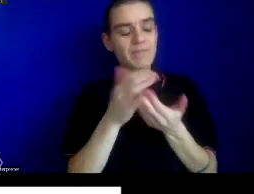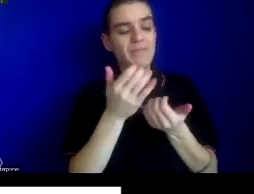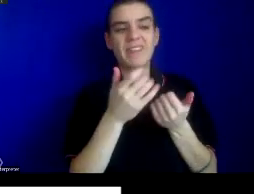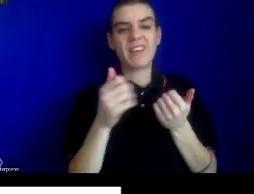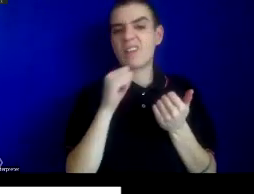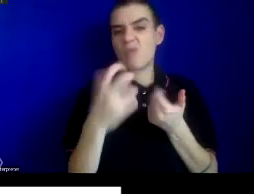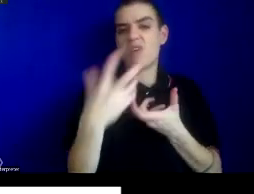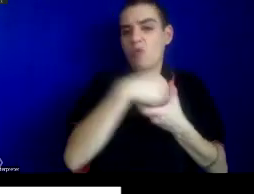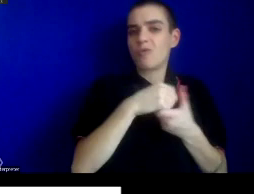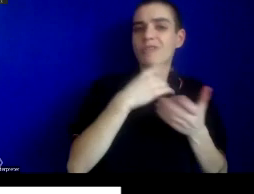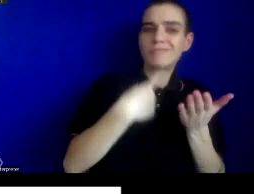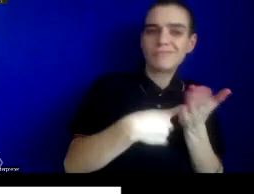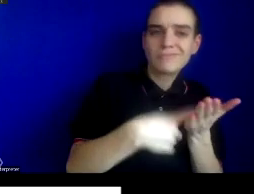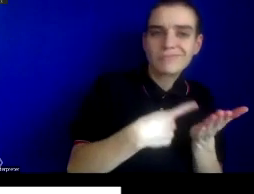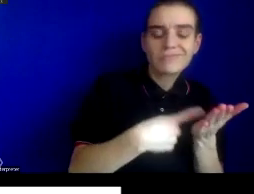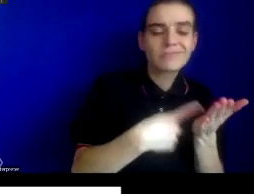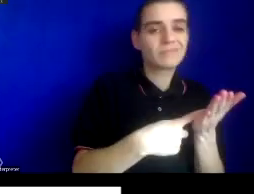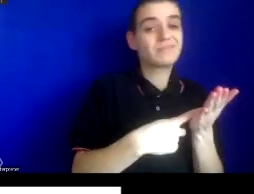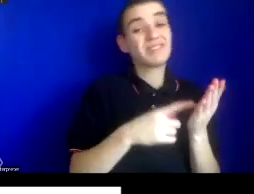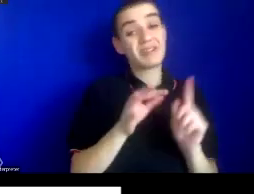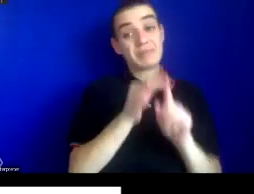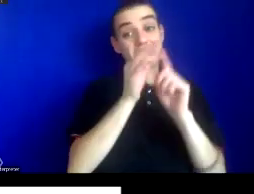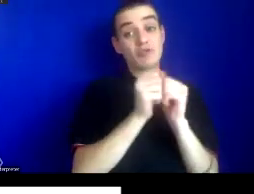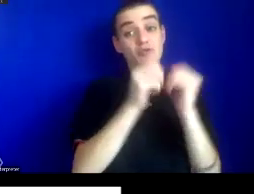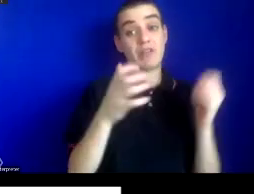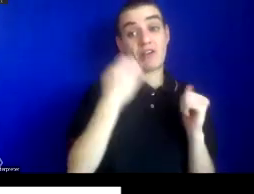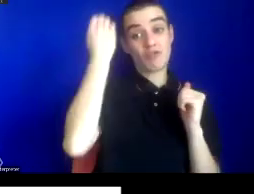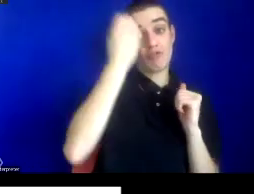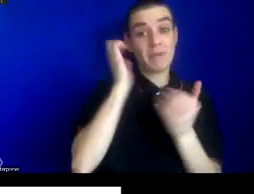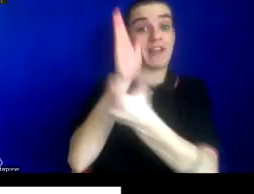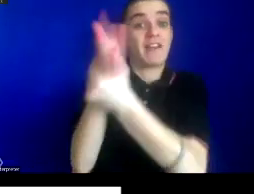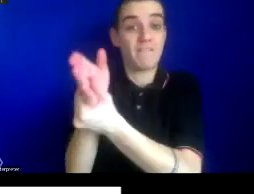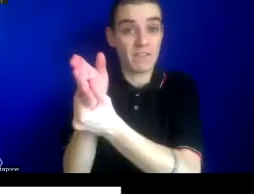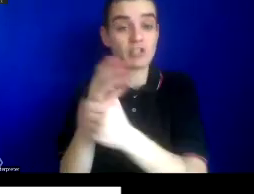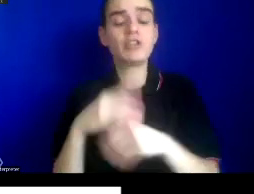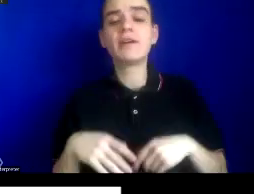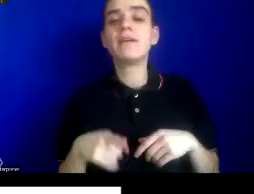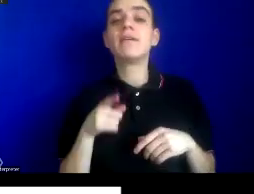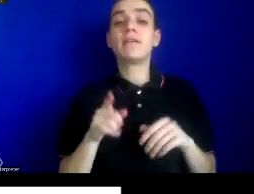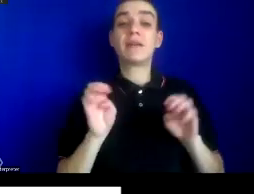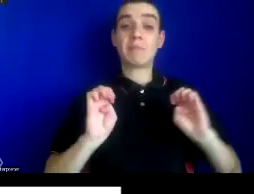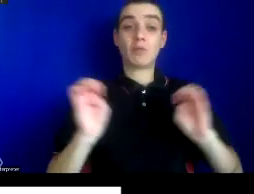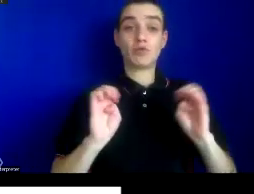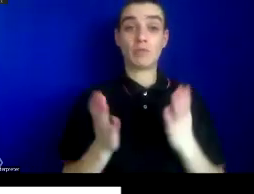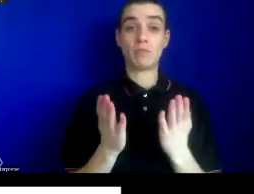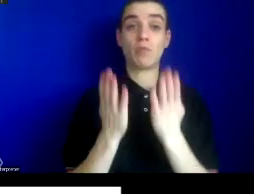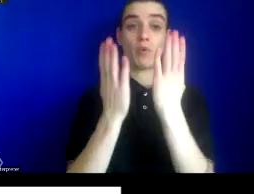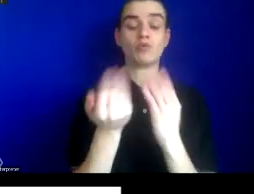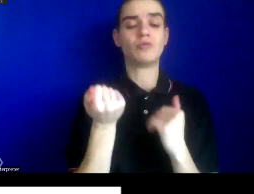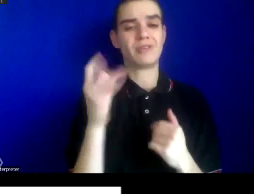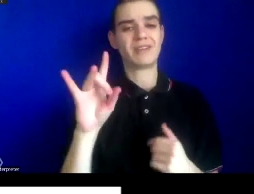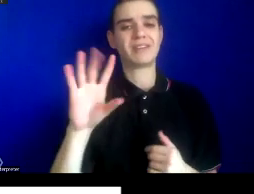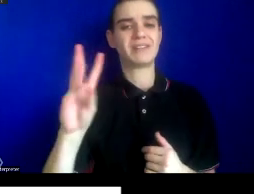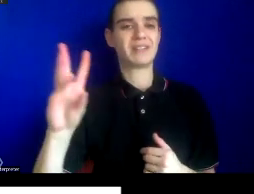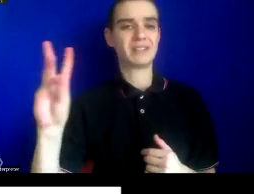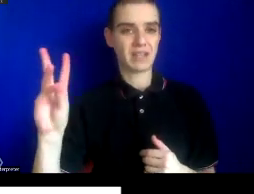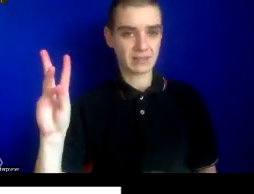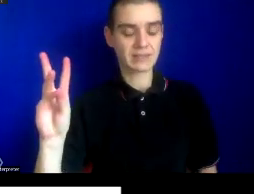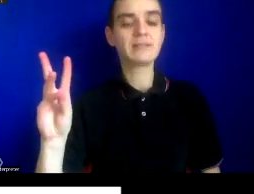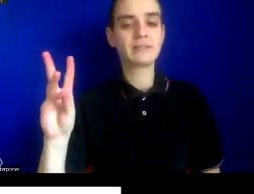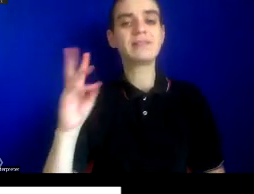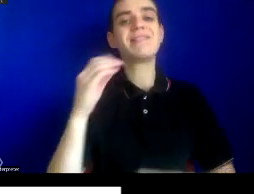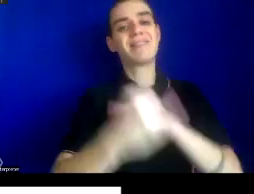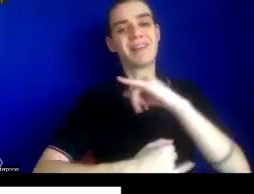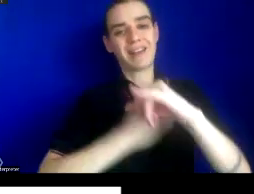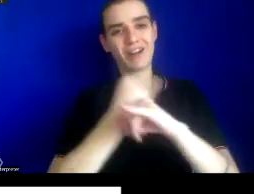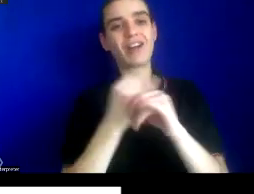especially without European intervention, a particular emergency proposal that was brought forward in 1866 at the International Sanitary